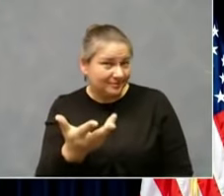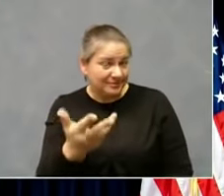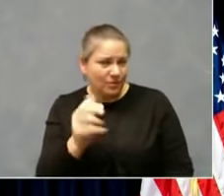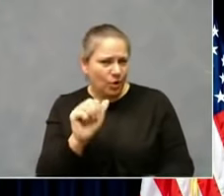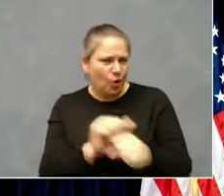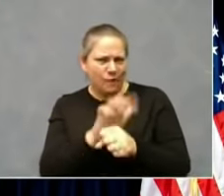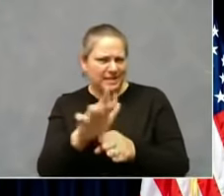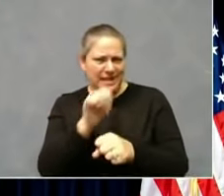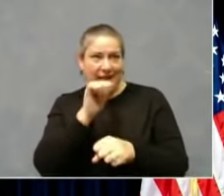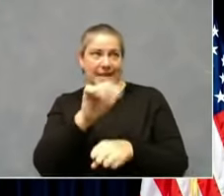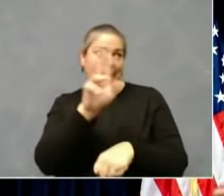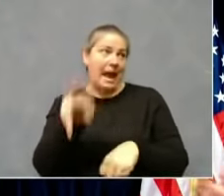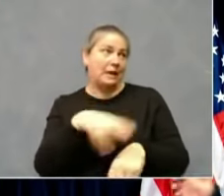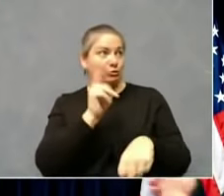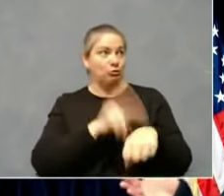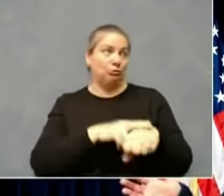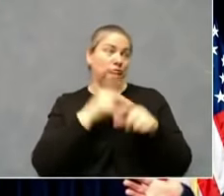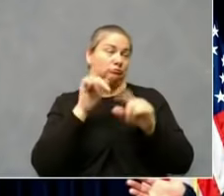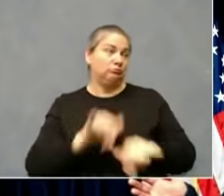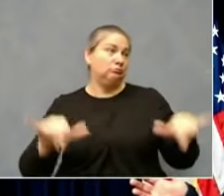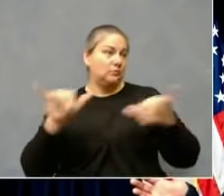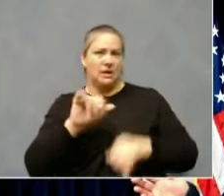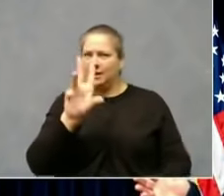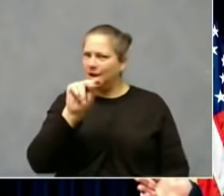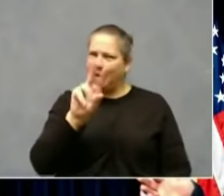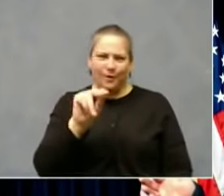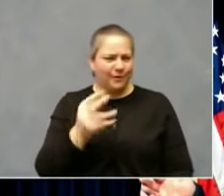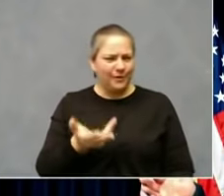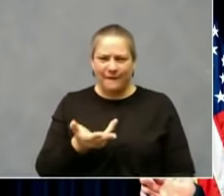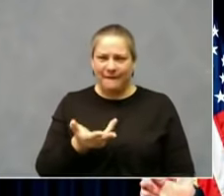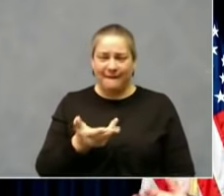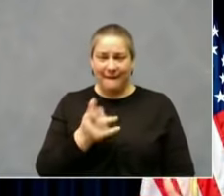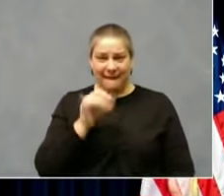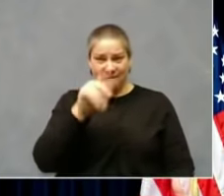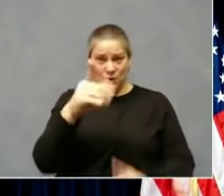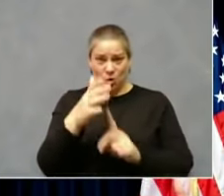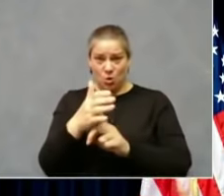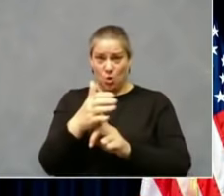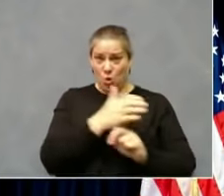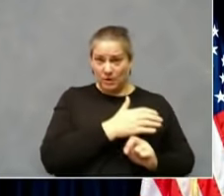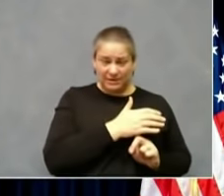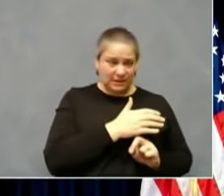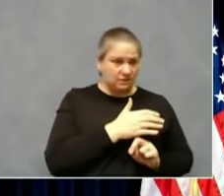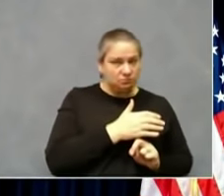In fact, even when you're quarantined and you're just waiting, because I've been there, you're scared.